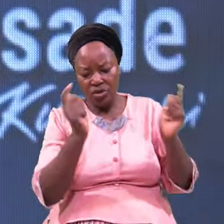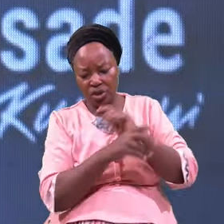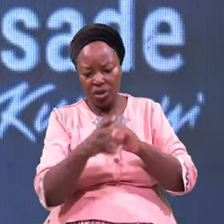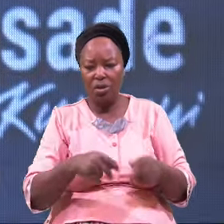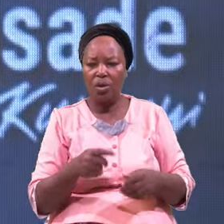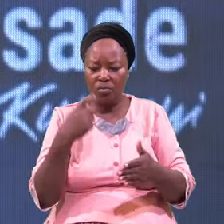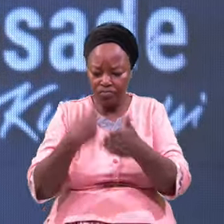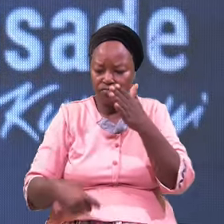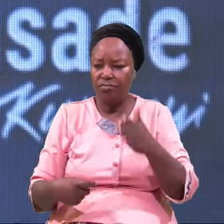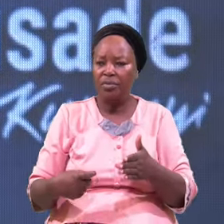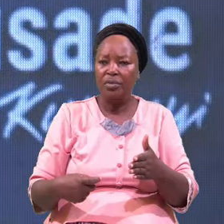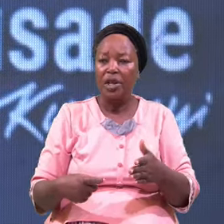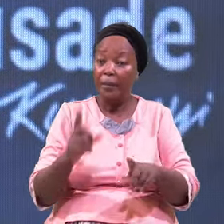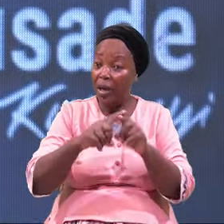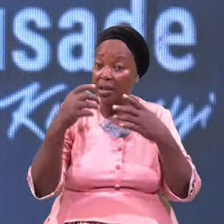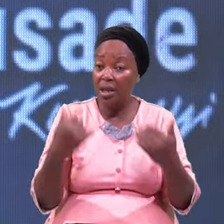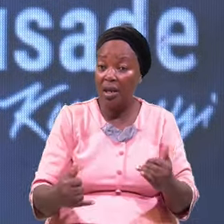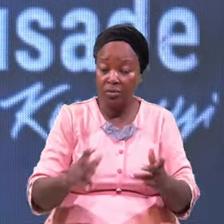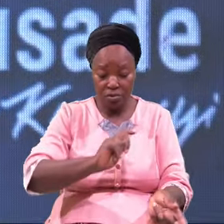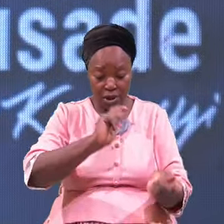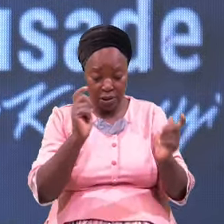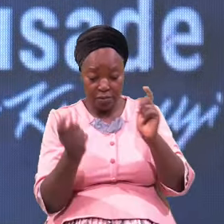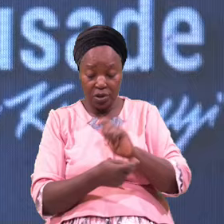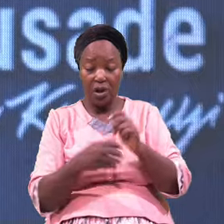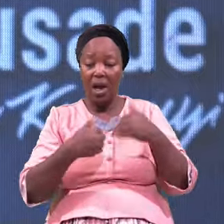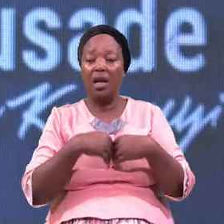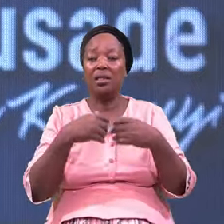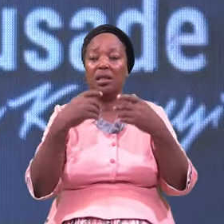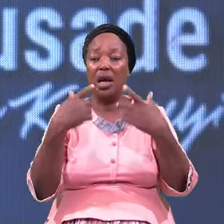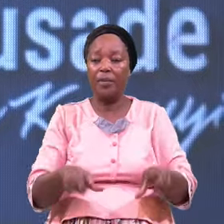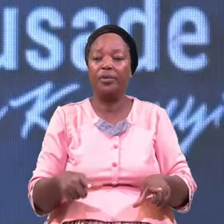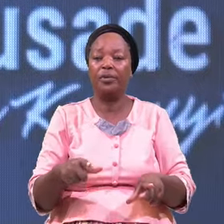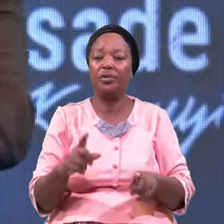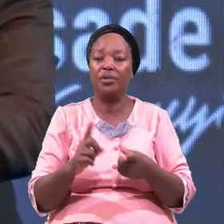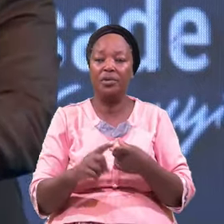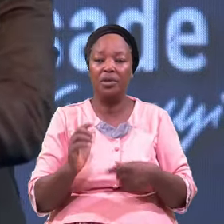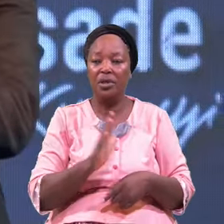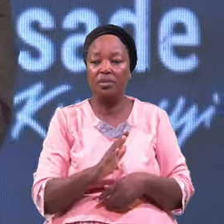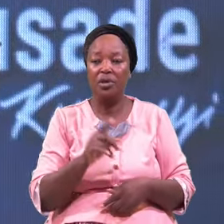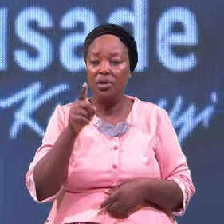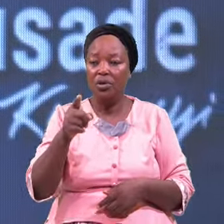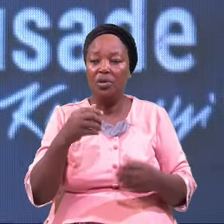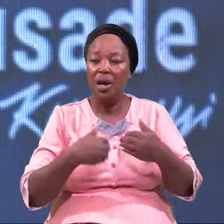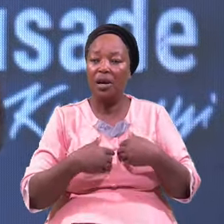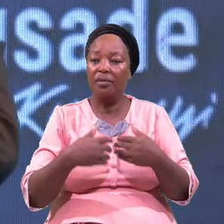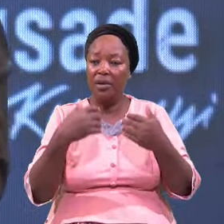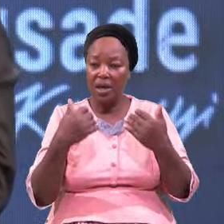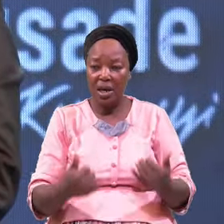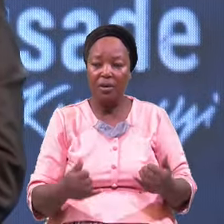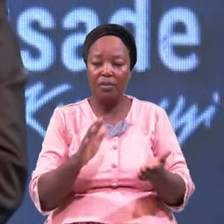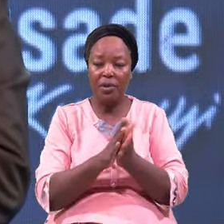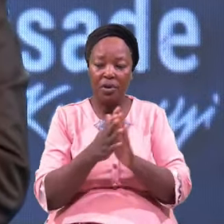But Now Transformation Has Come You Have Now Become A Prince